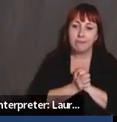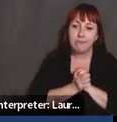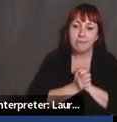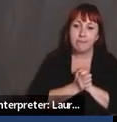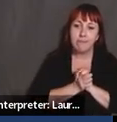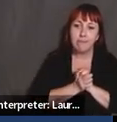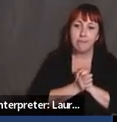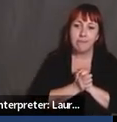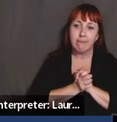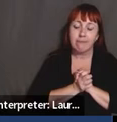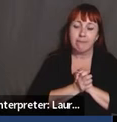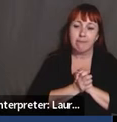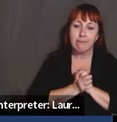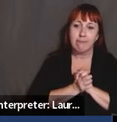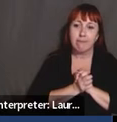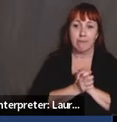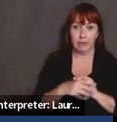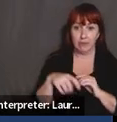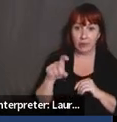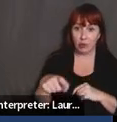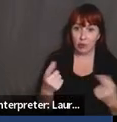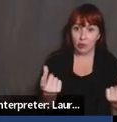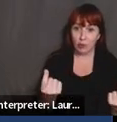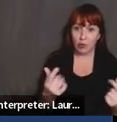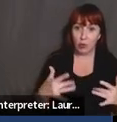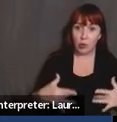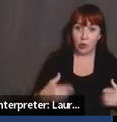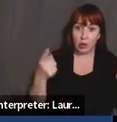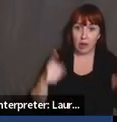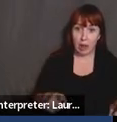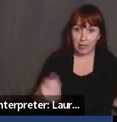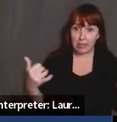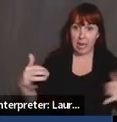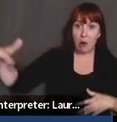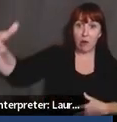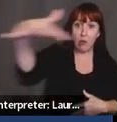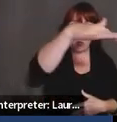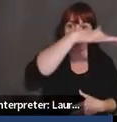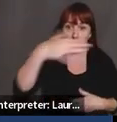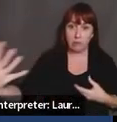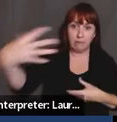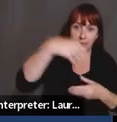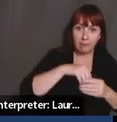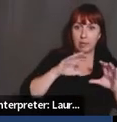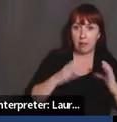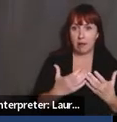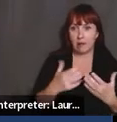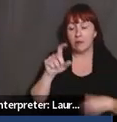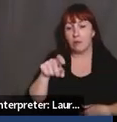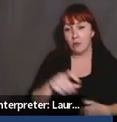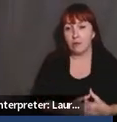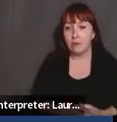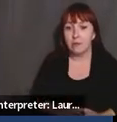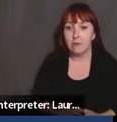you should always try to incorporate, um, events that are happening in the classroom. Um, I had the opportunity,